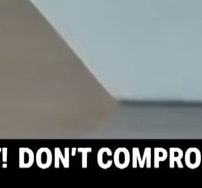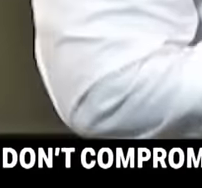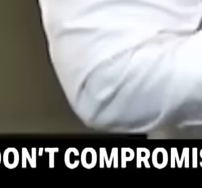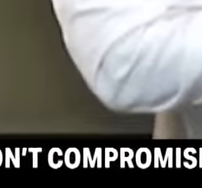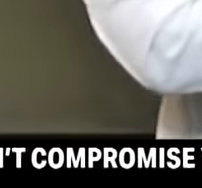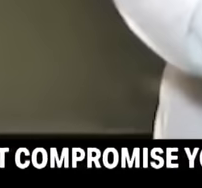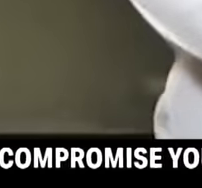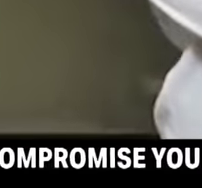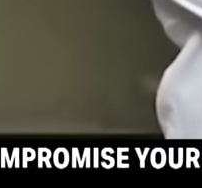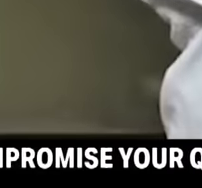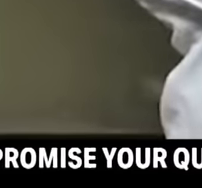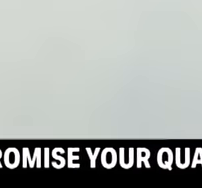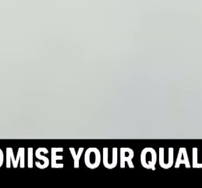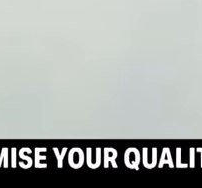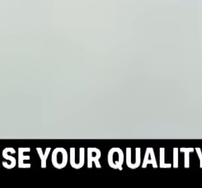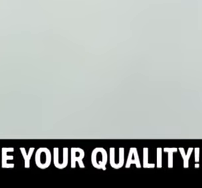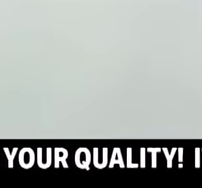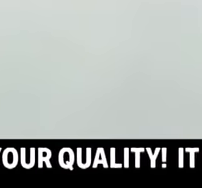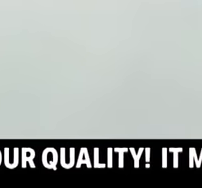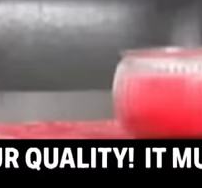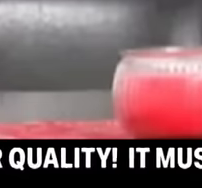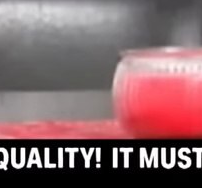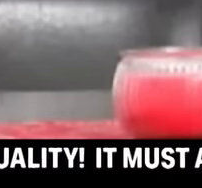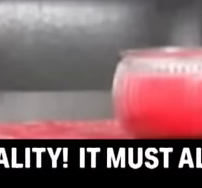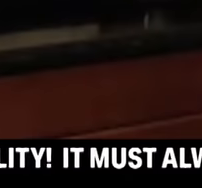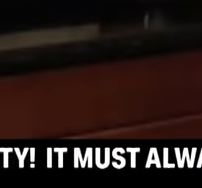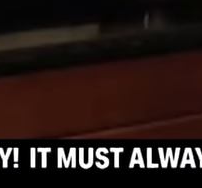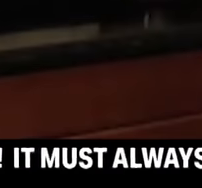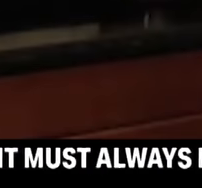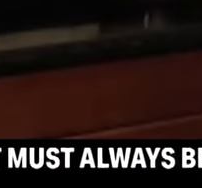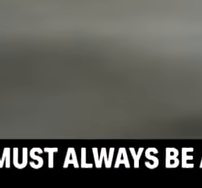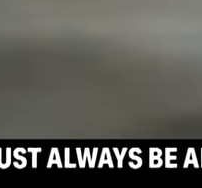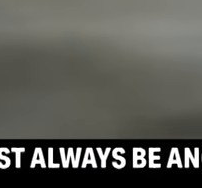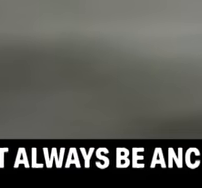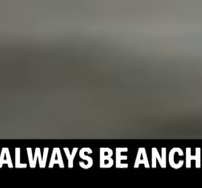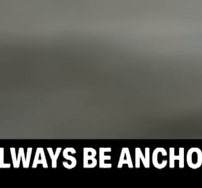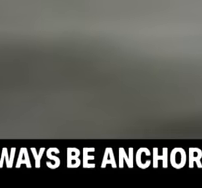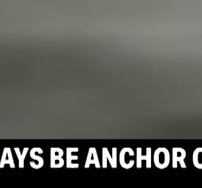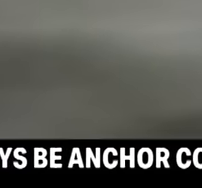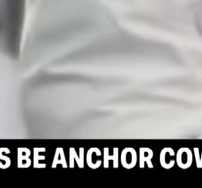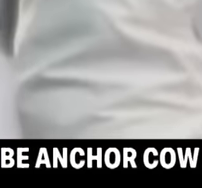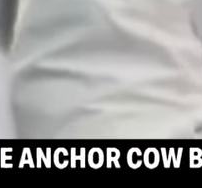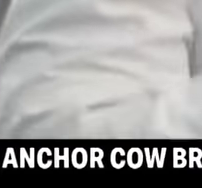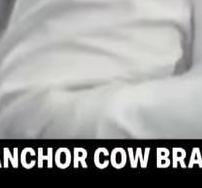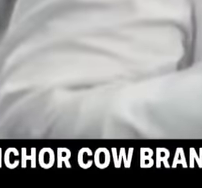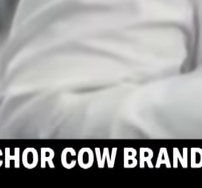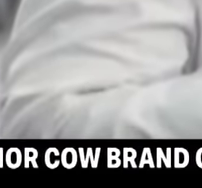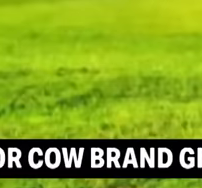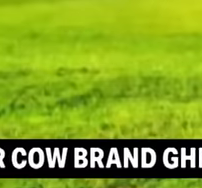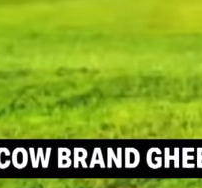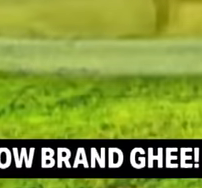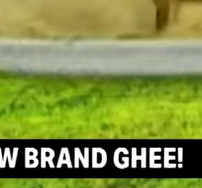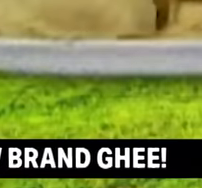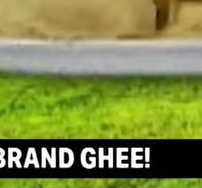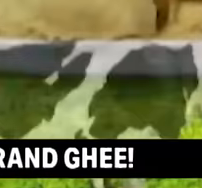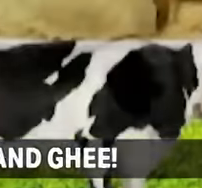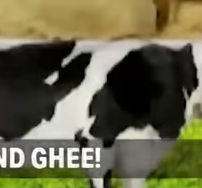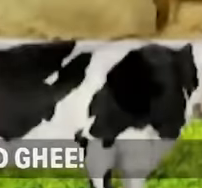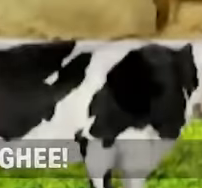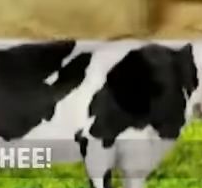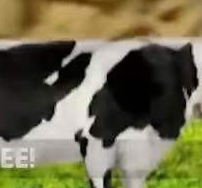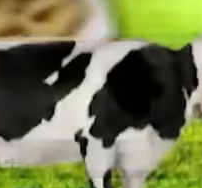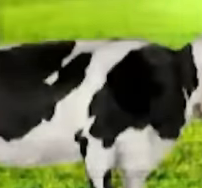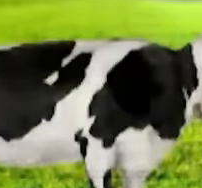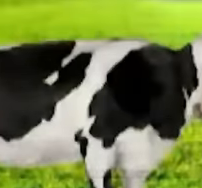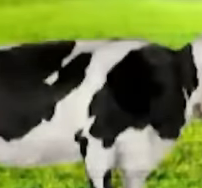is simple. The brand we know. The brand we trust. The brand our ancestors have been using for generations. Cow brand new.